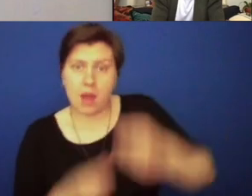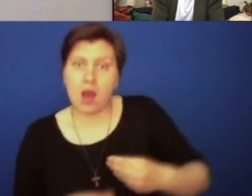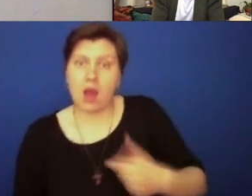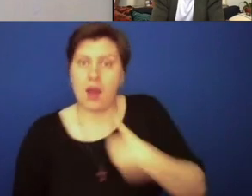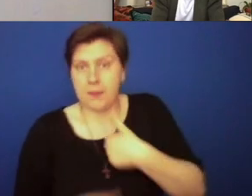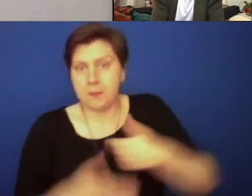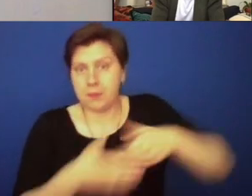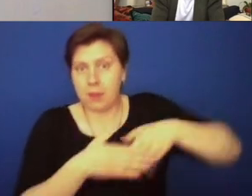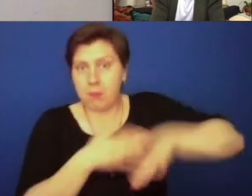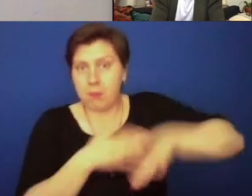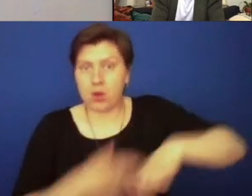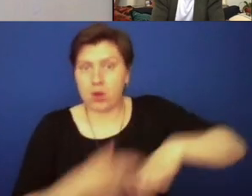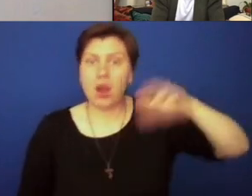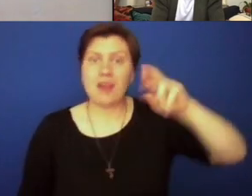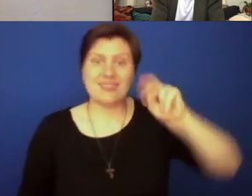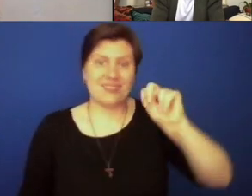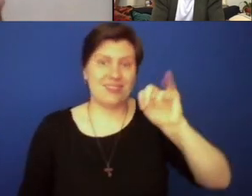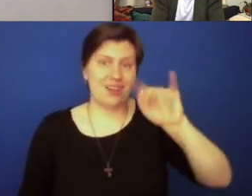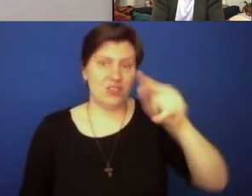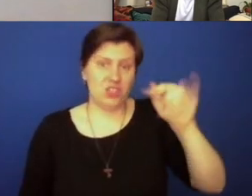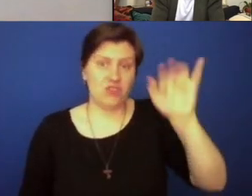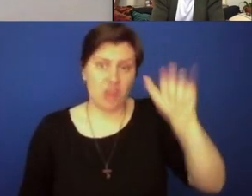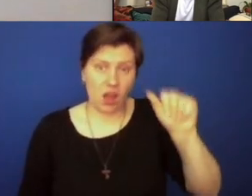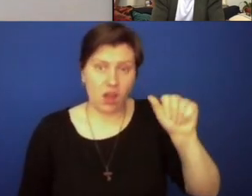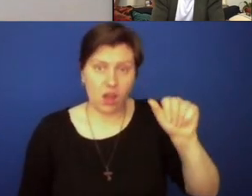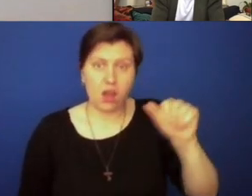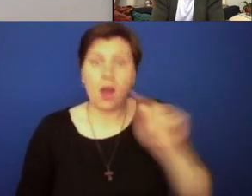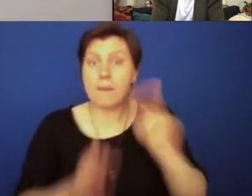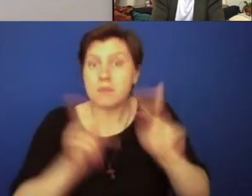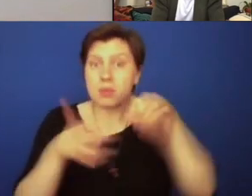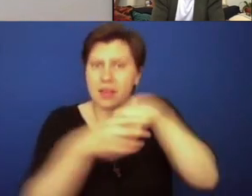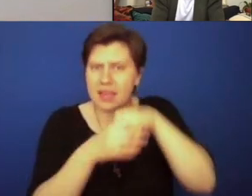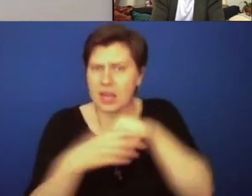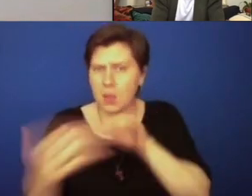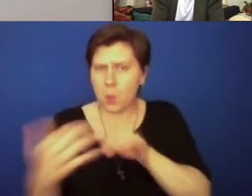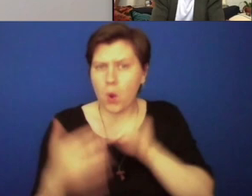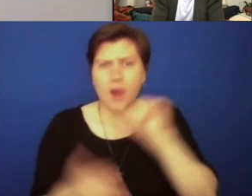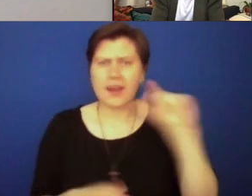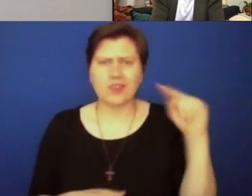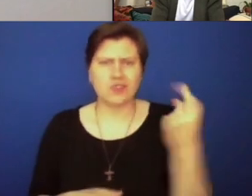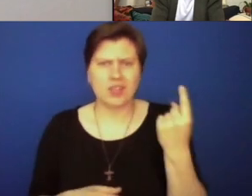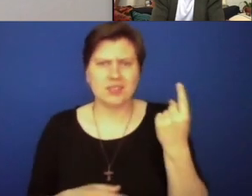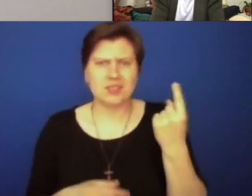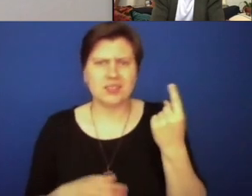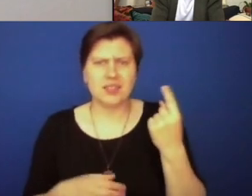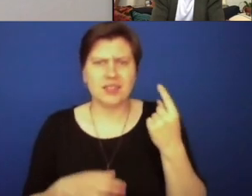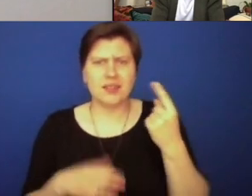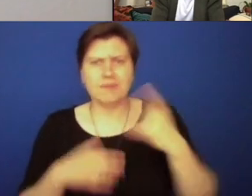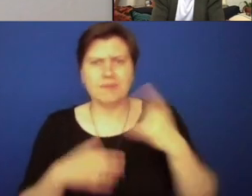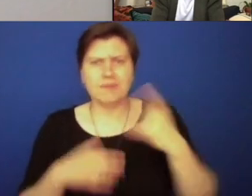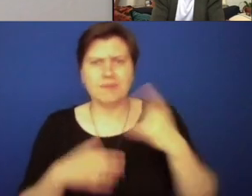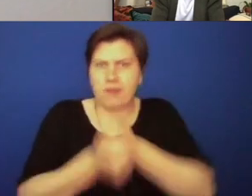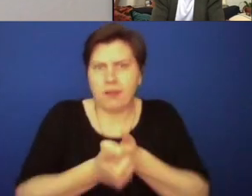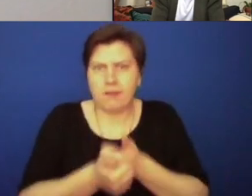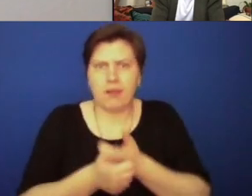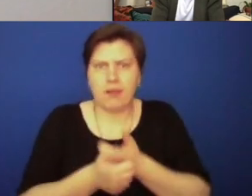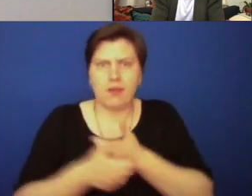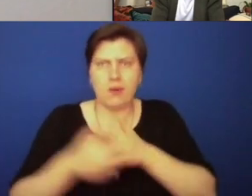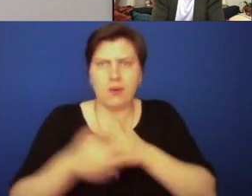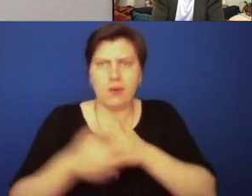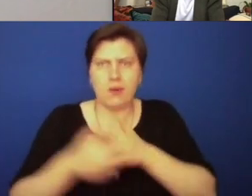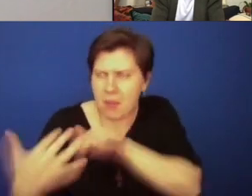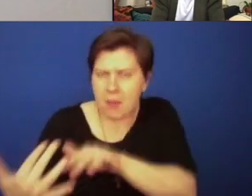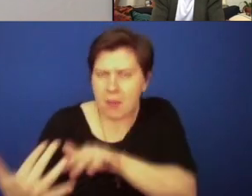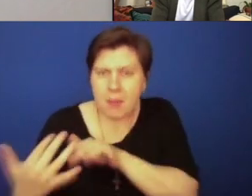Nigerian American of the agents in war were not just the foot soldiers that did the heavy